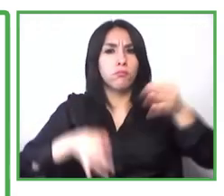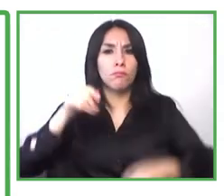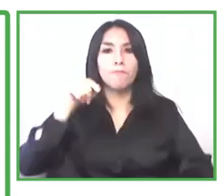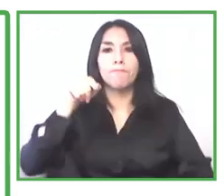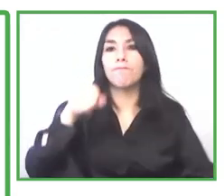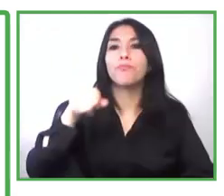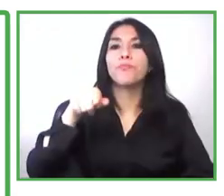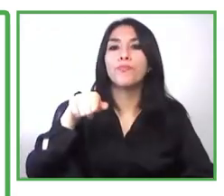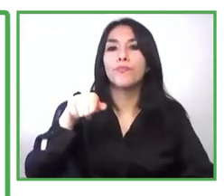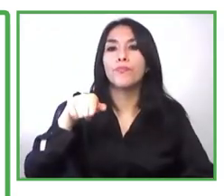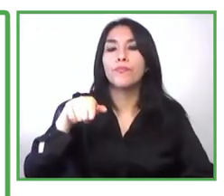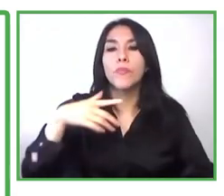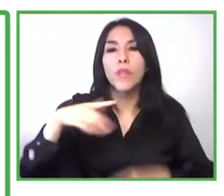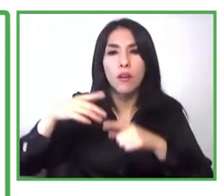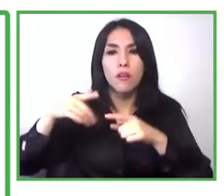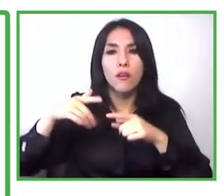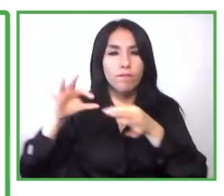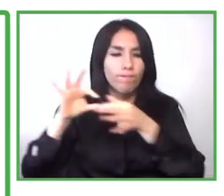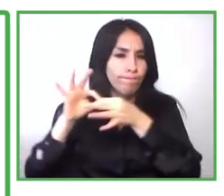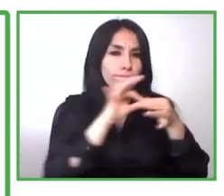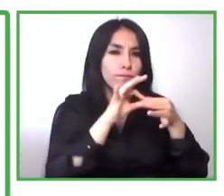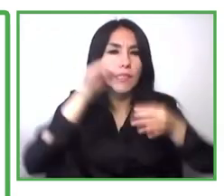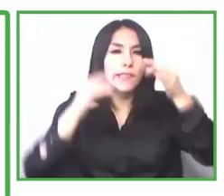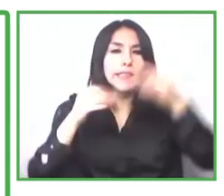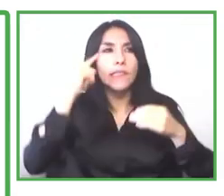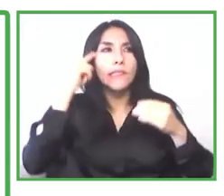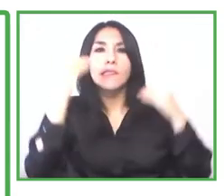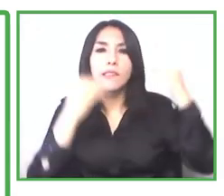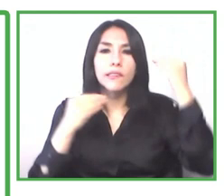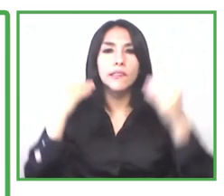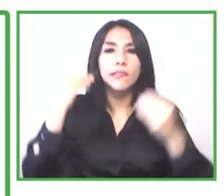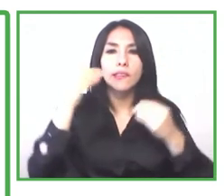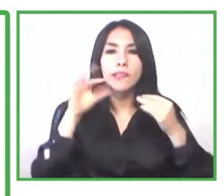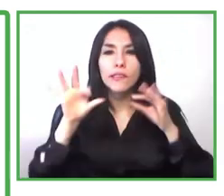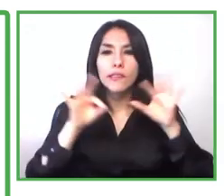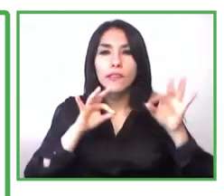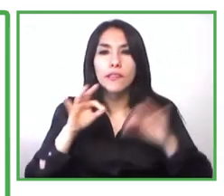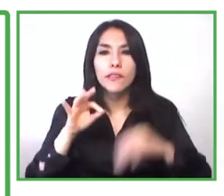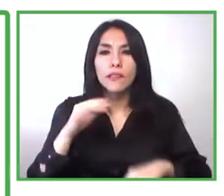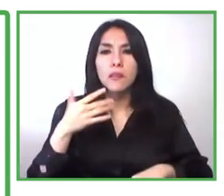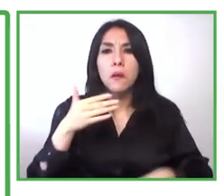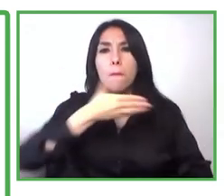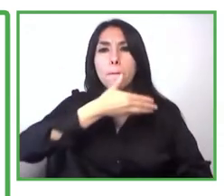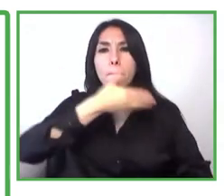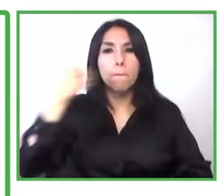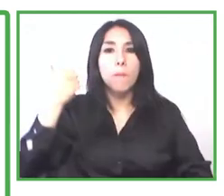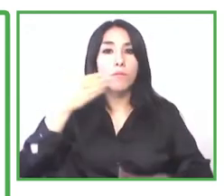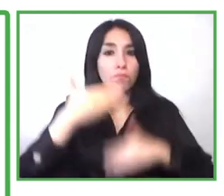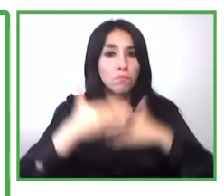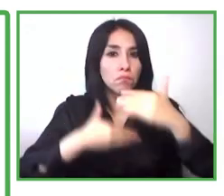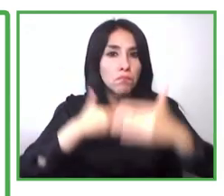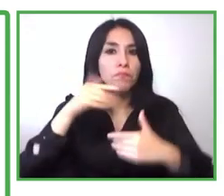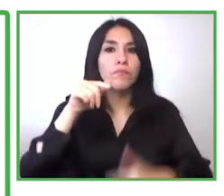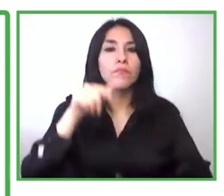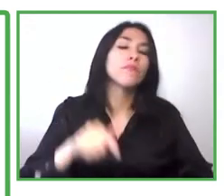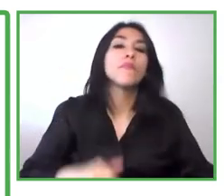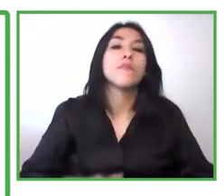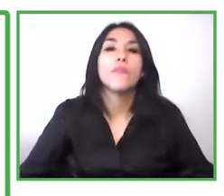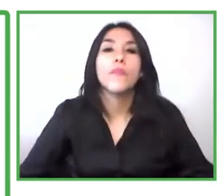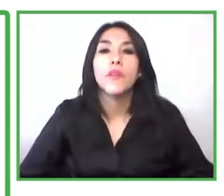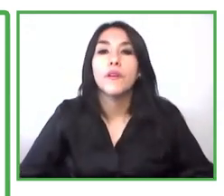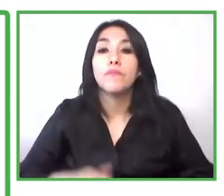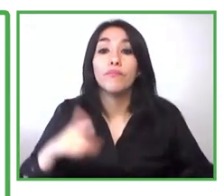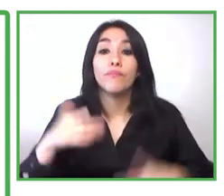jury in entrepreneurship not so much in disabilities so we wanted to focus on the business opportunity